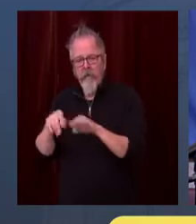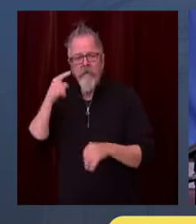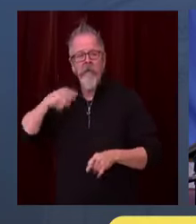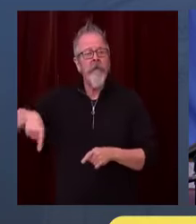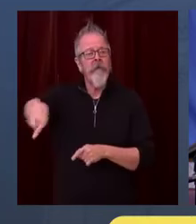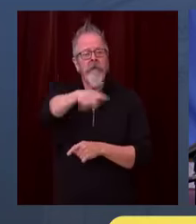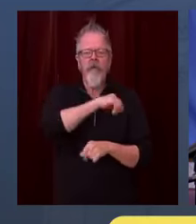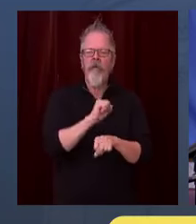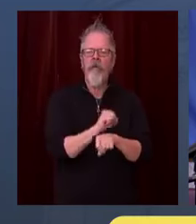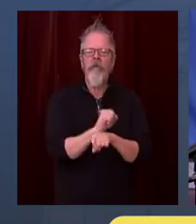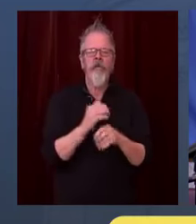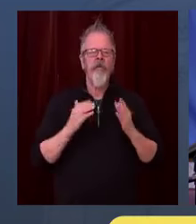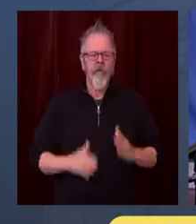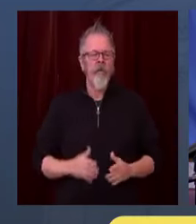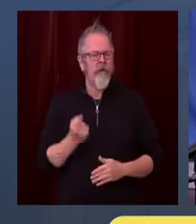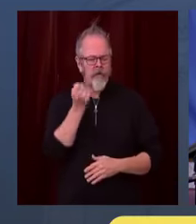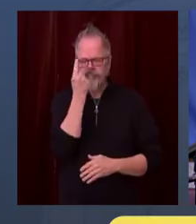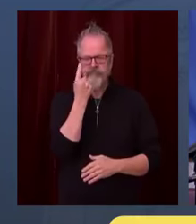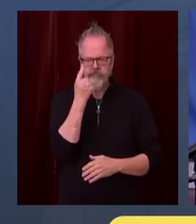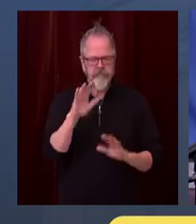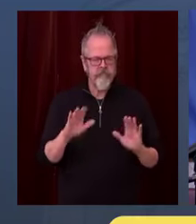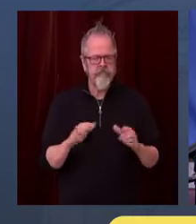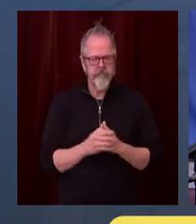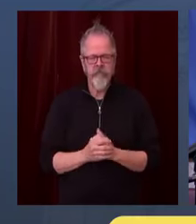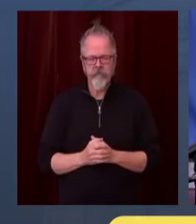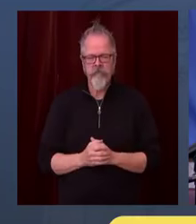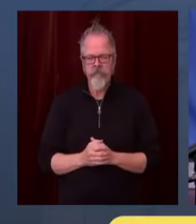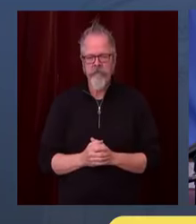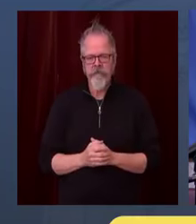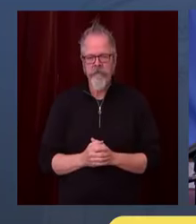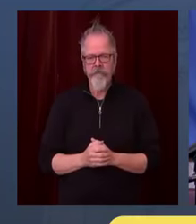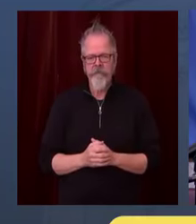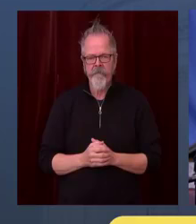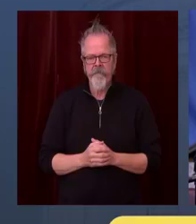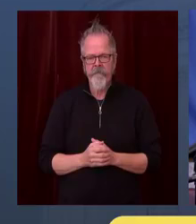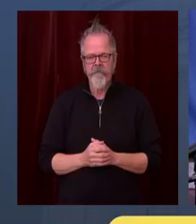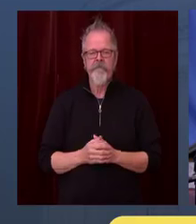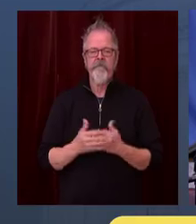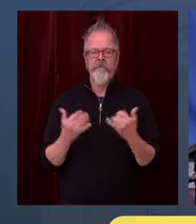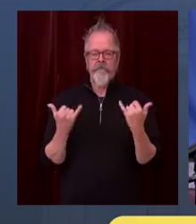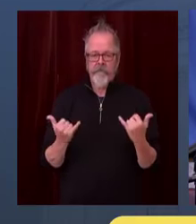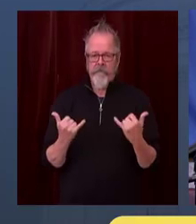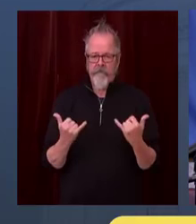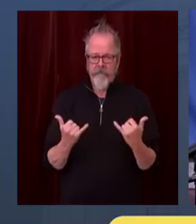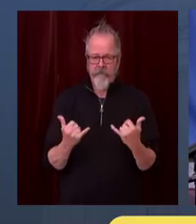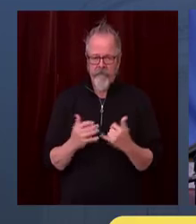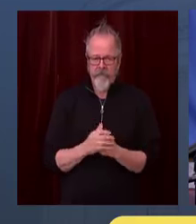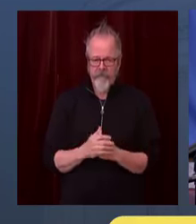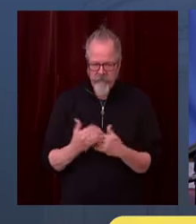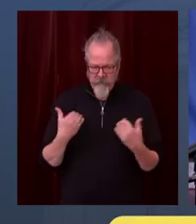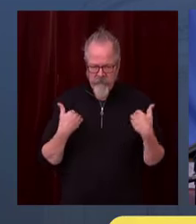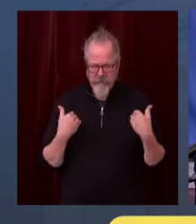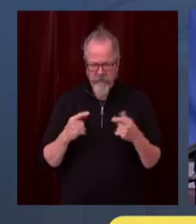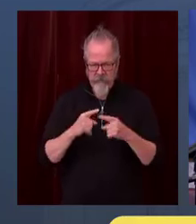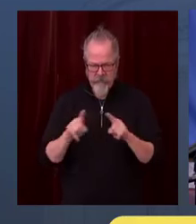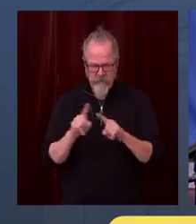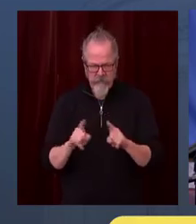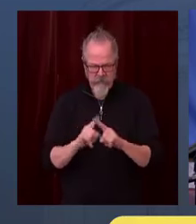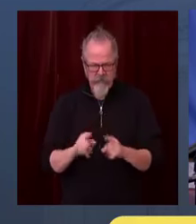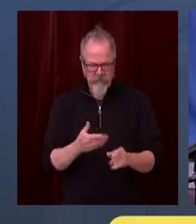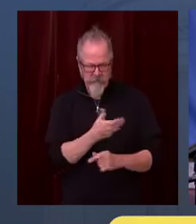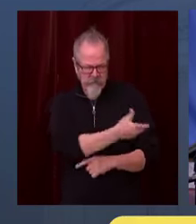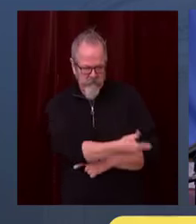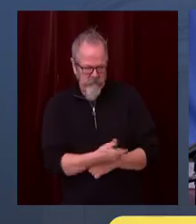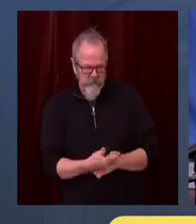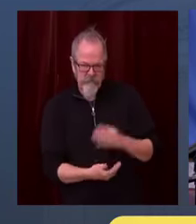George Diaz of the Providence Health Center in Everett, and Clint Wallace, an ICU nurse in the COVID unit at Sacred Heart Medical